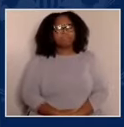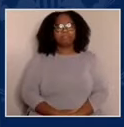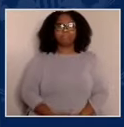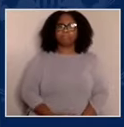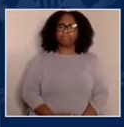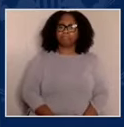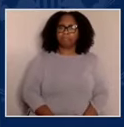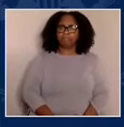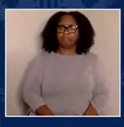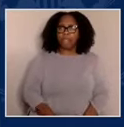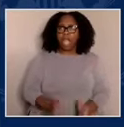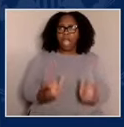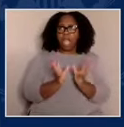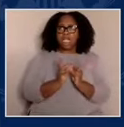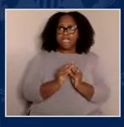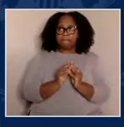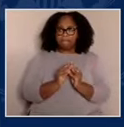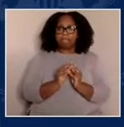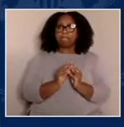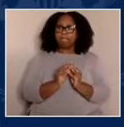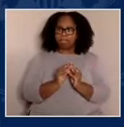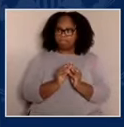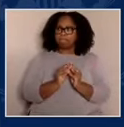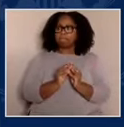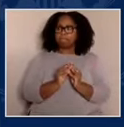Let me choose my words. Oh, here.